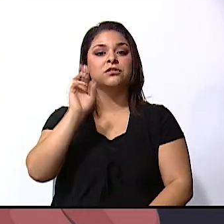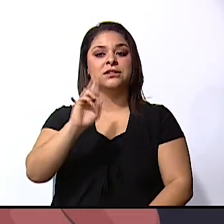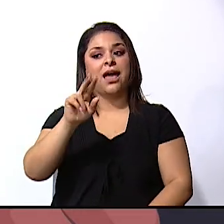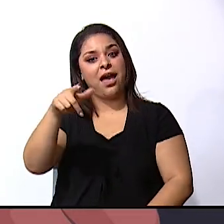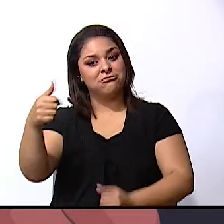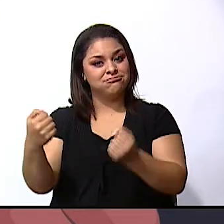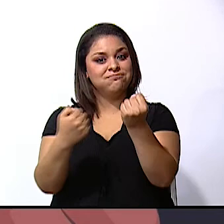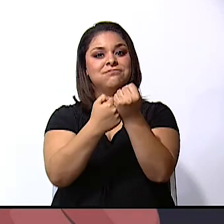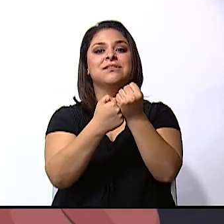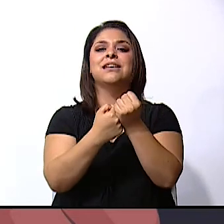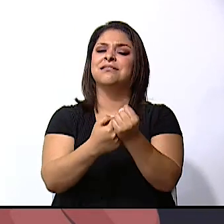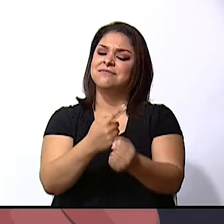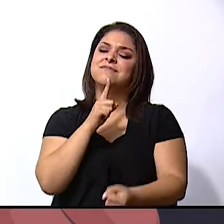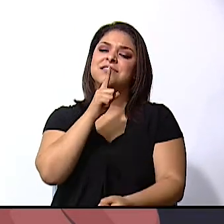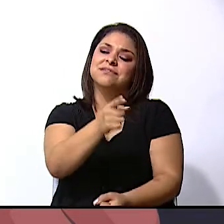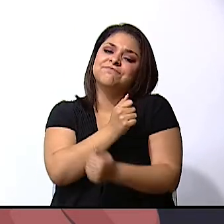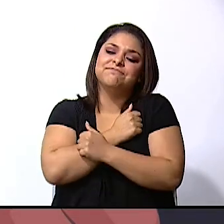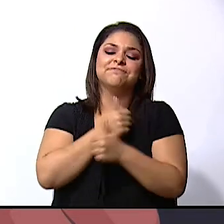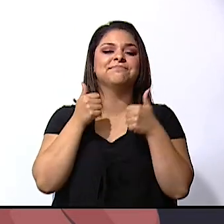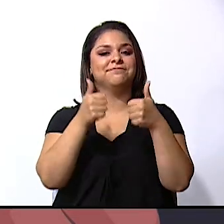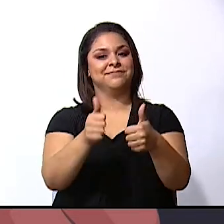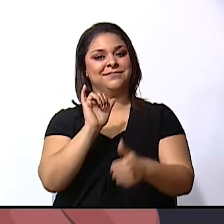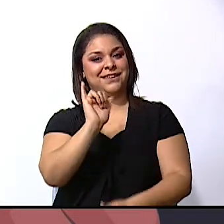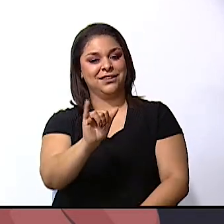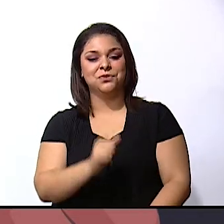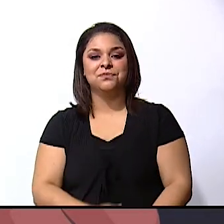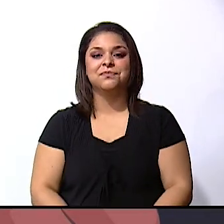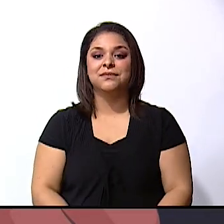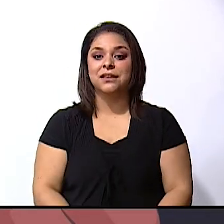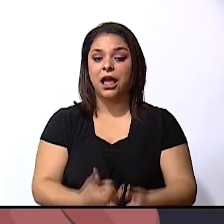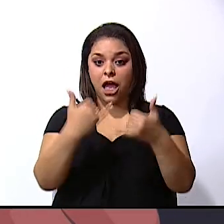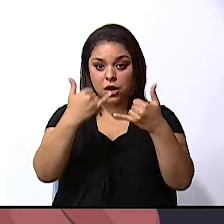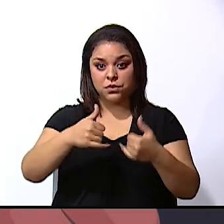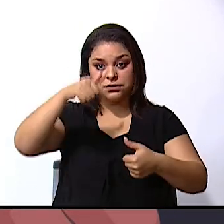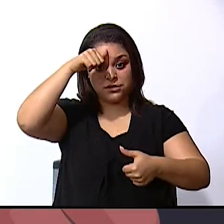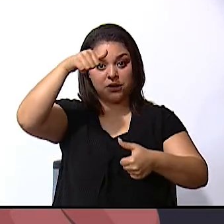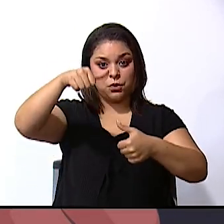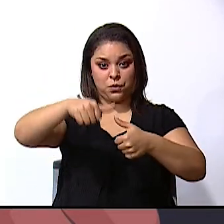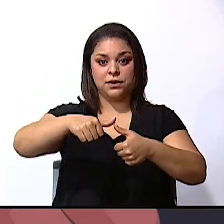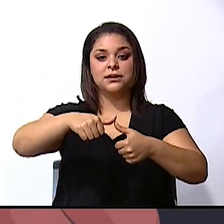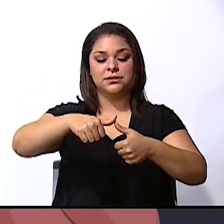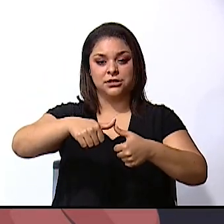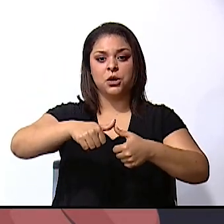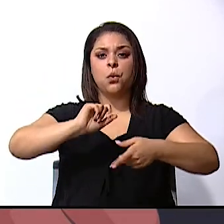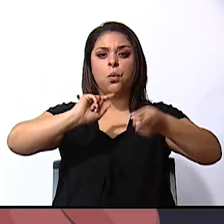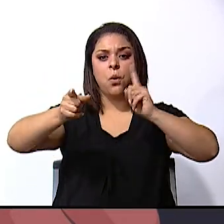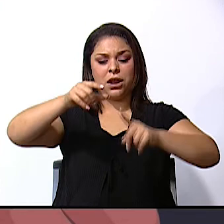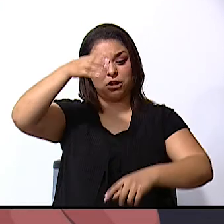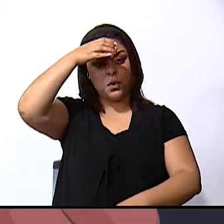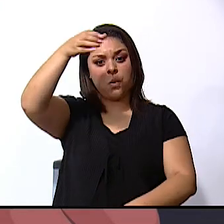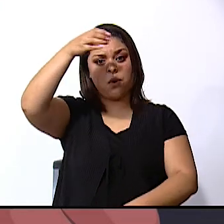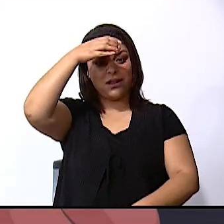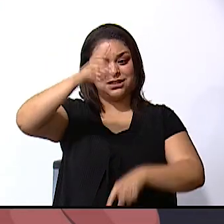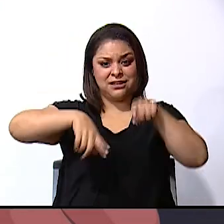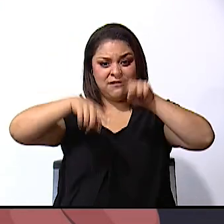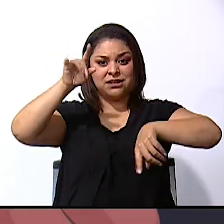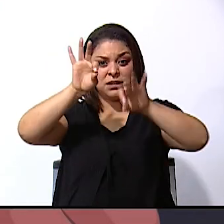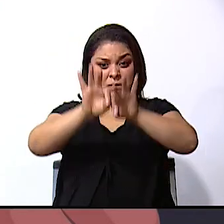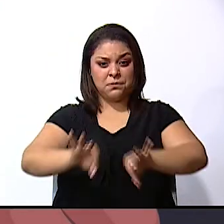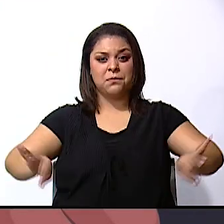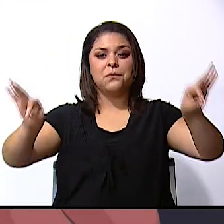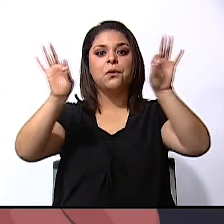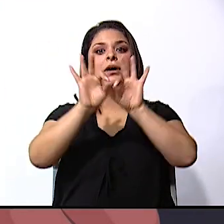We really appreciate it, okay? Now, remember, why is cultural diversity important? Well,